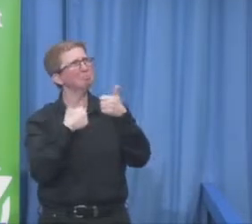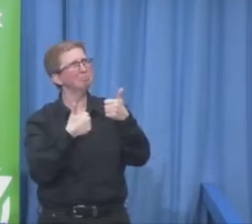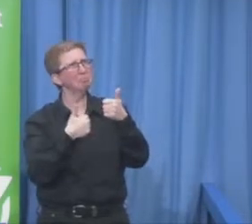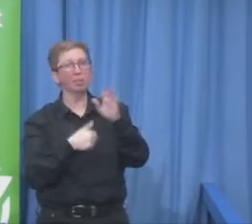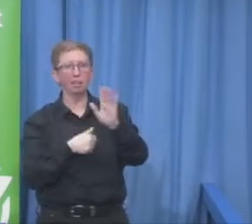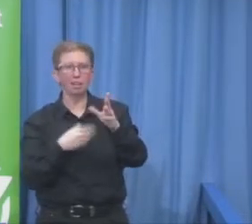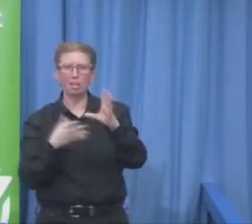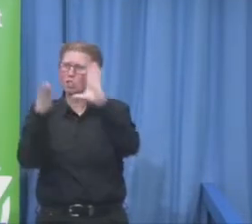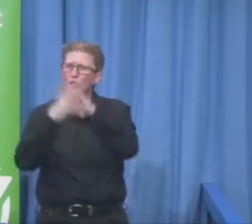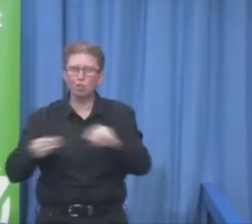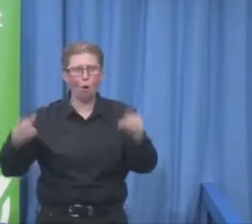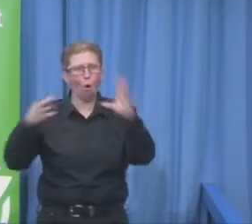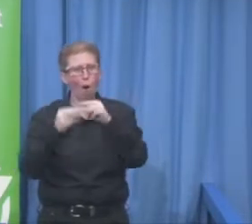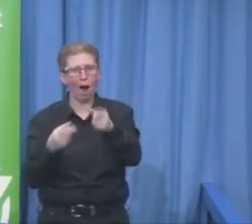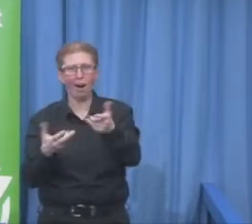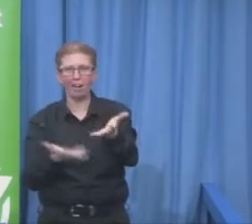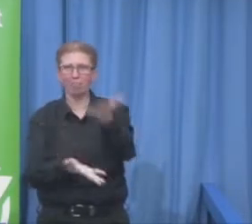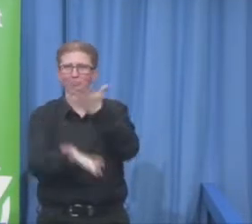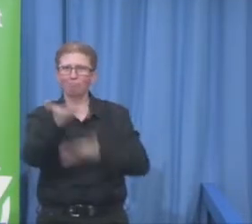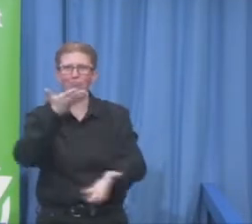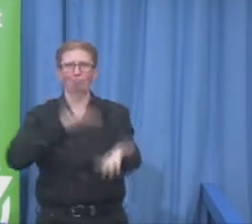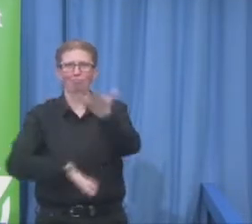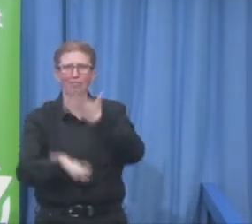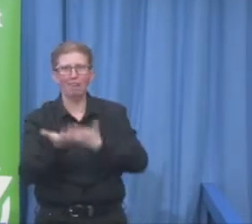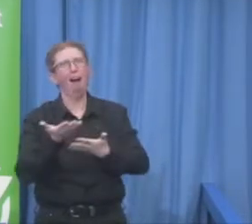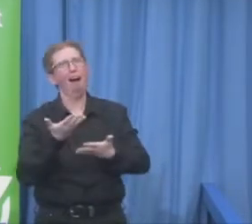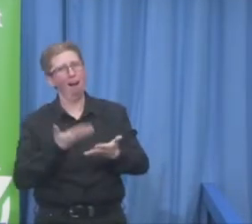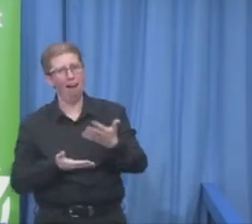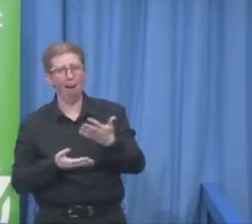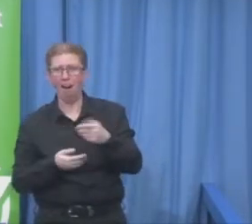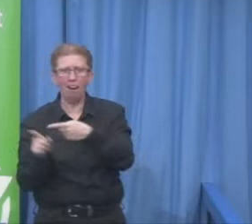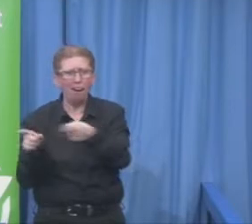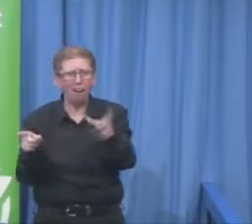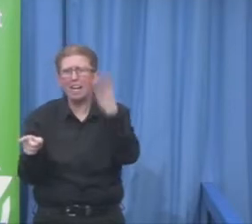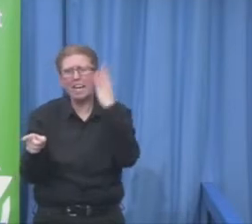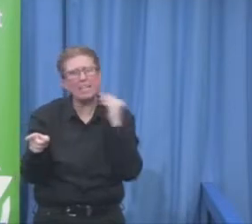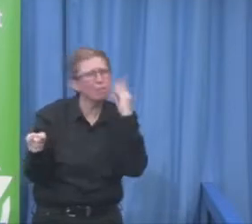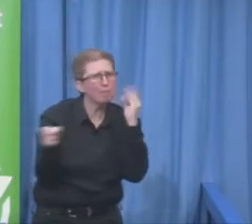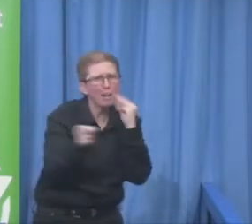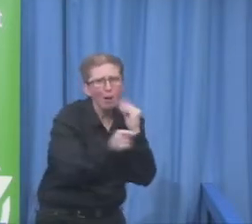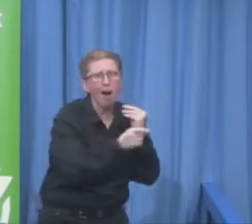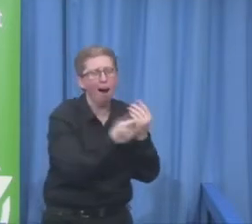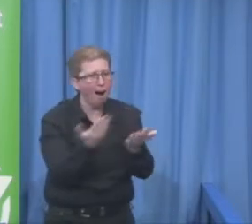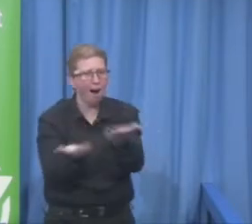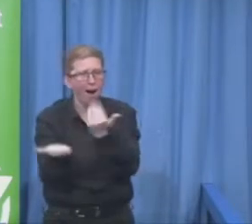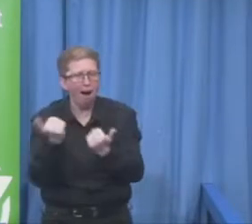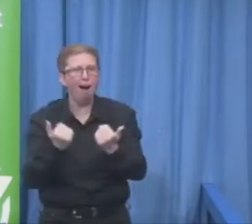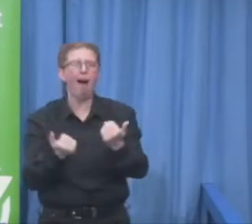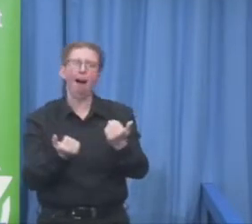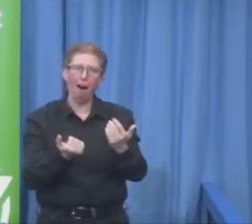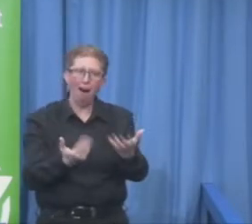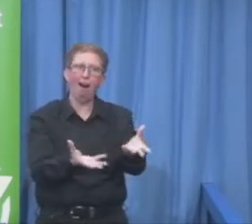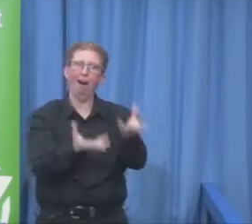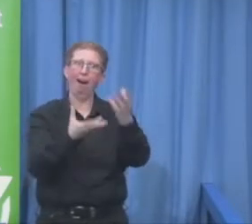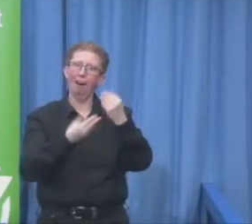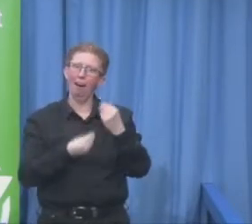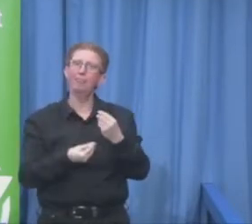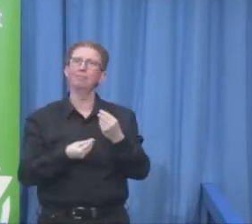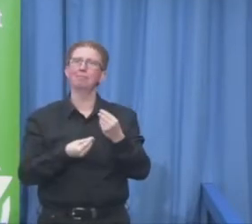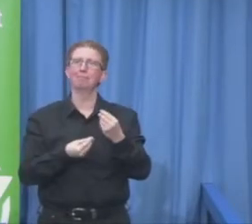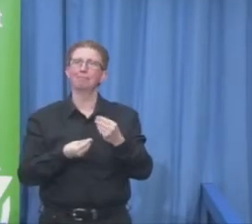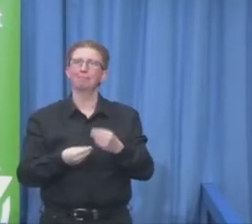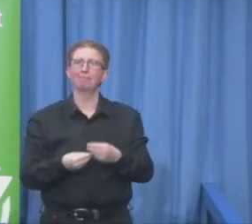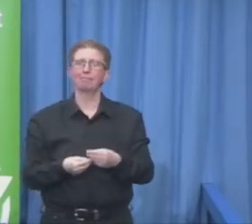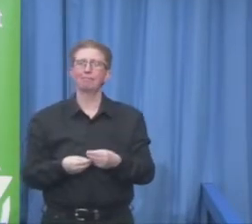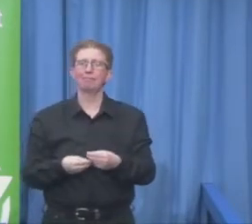of having done a number of great projects. One for the global fund around AIDS, and according to the scientists who were involved with this,